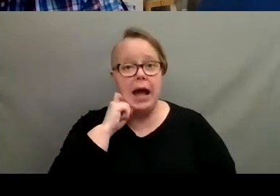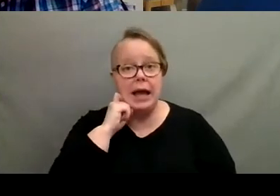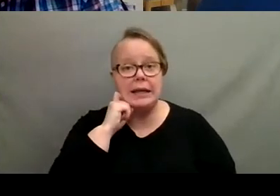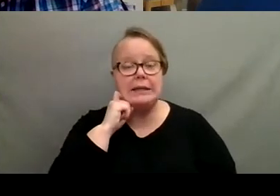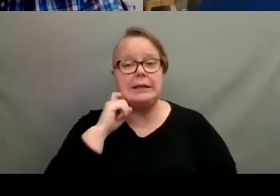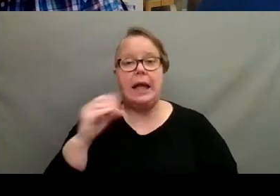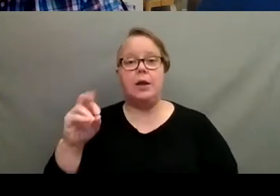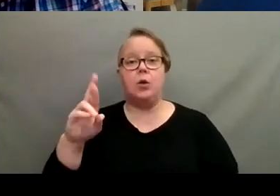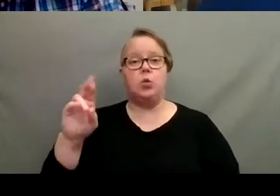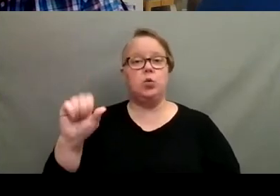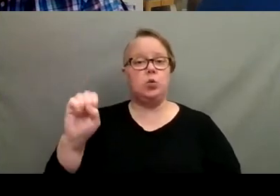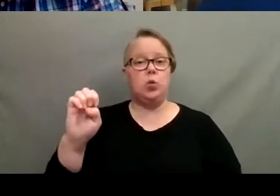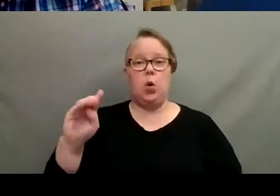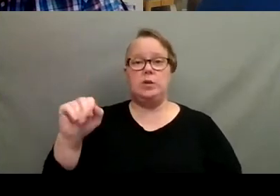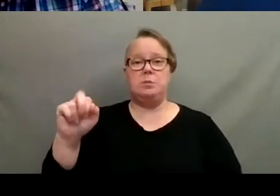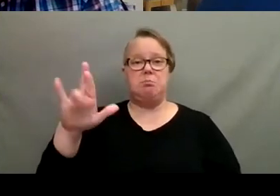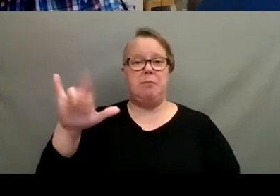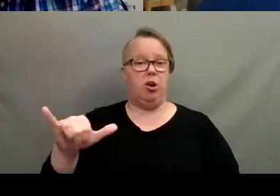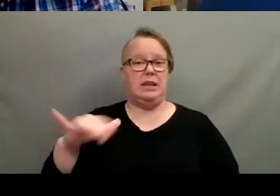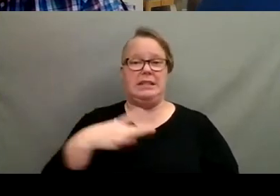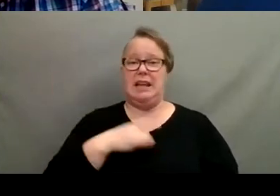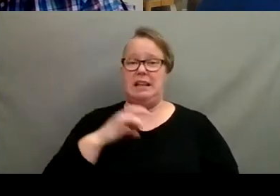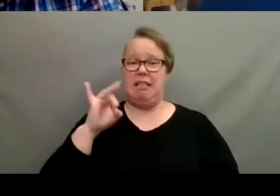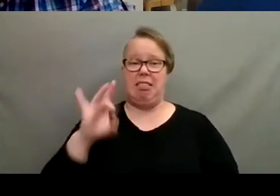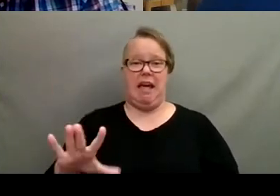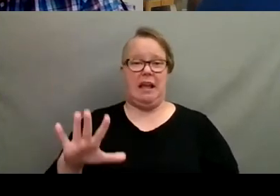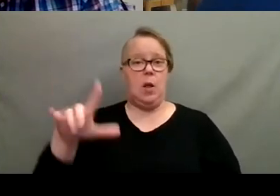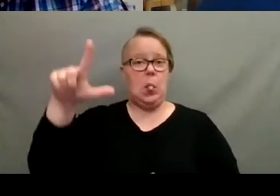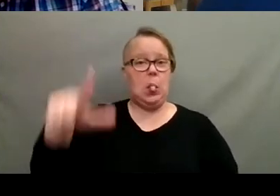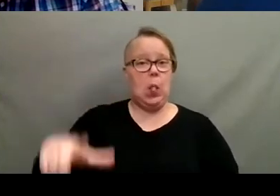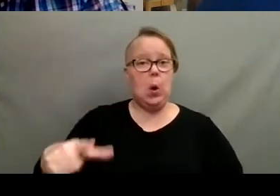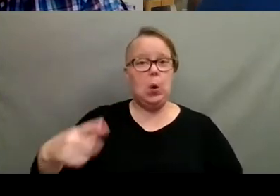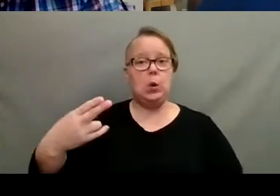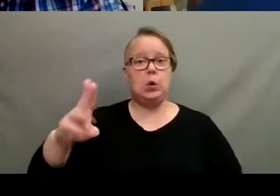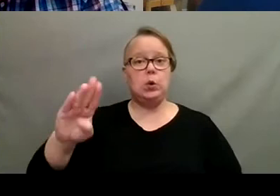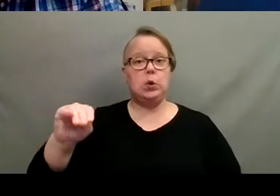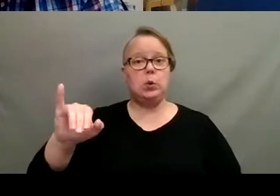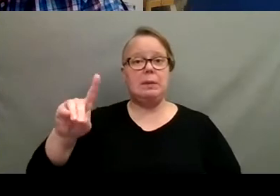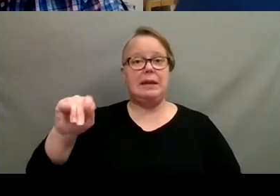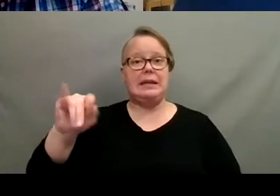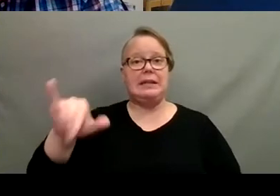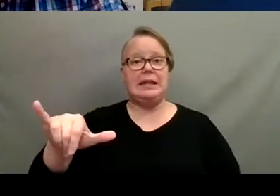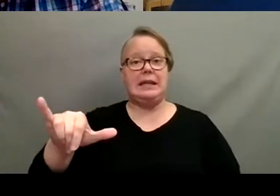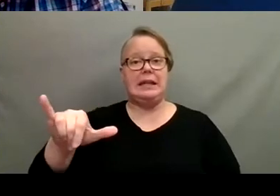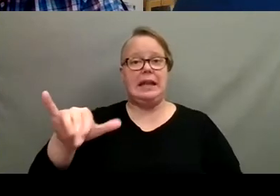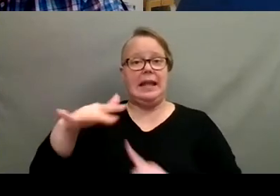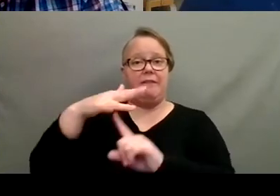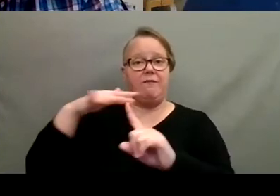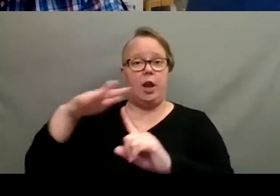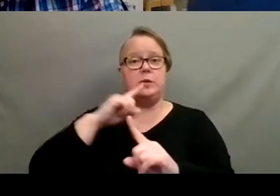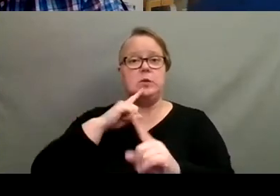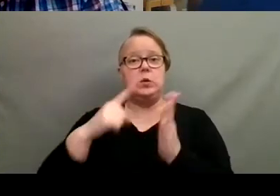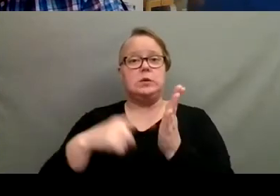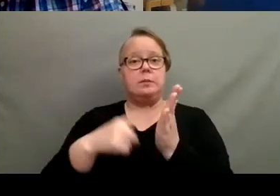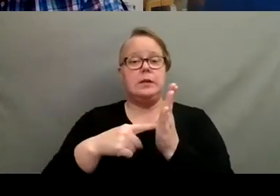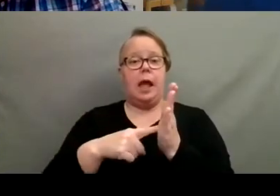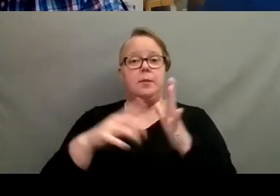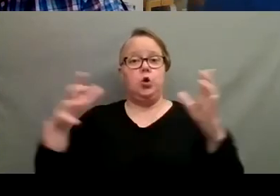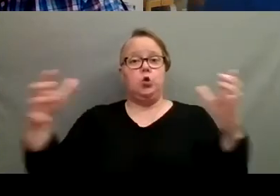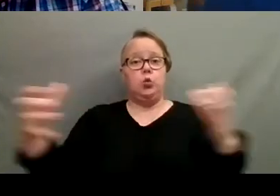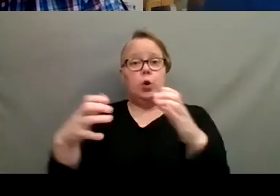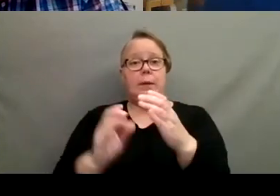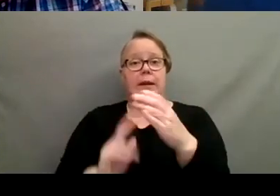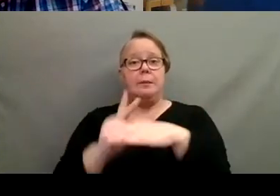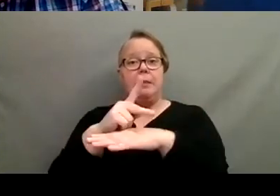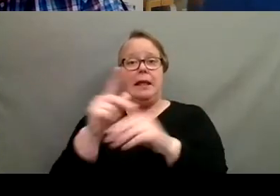rosemary just do not appreciate kind of a low humidity, uh, environment. So sometimes like grouping those plants together and